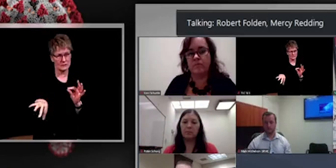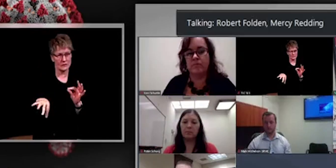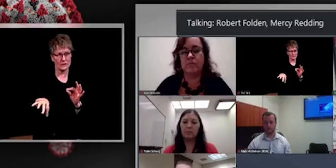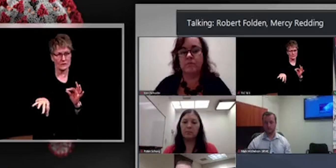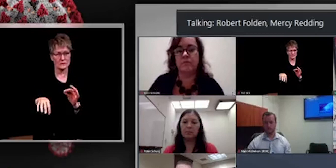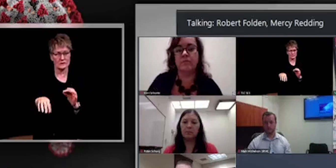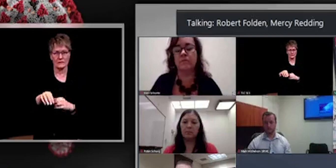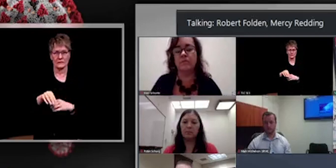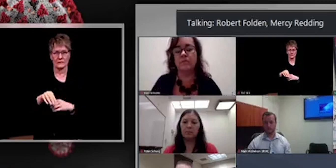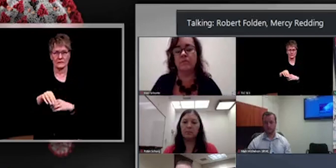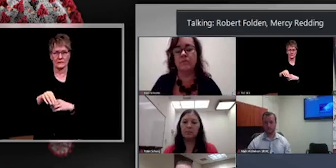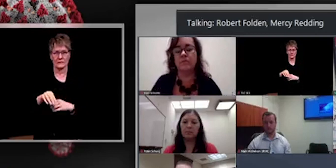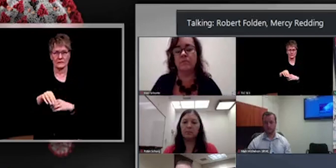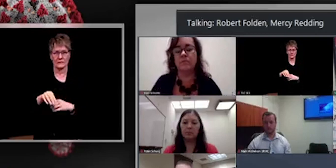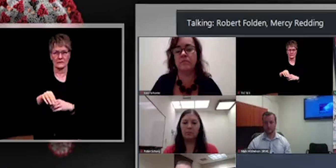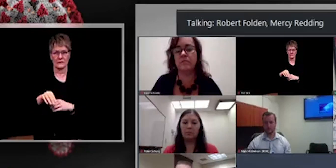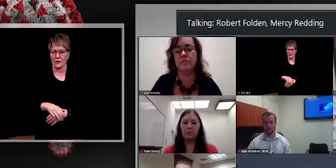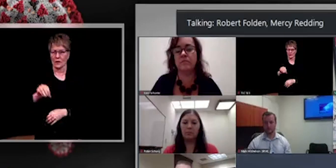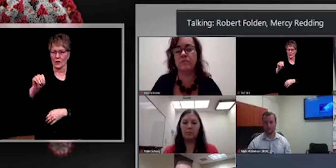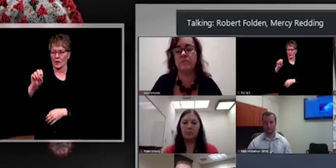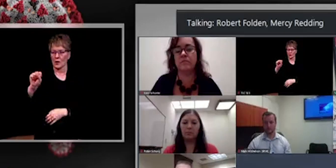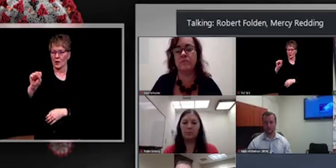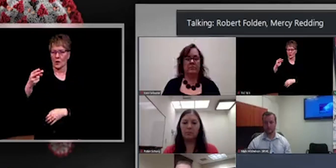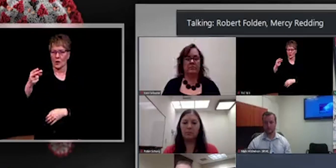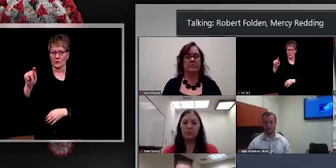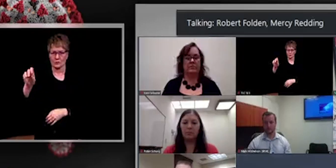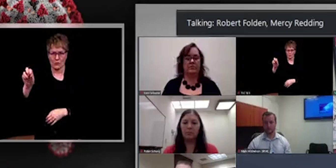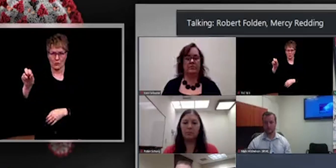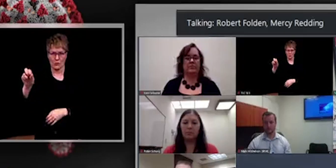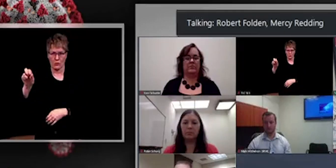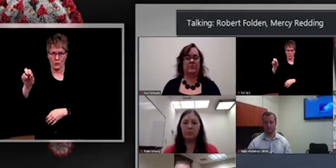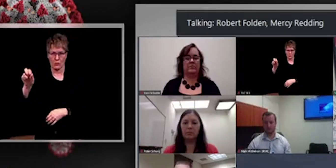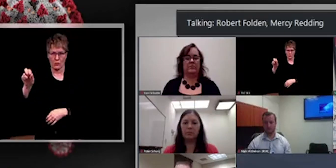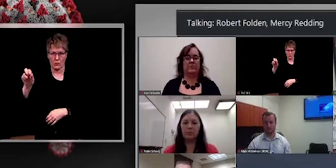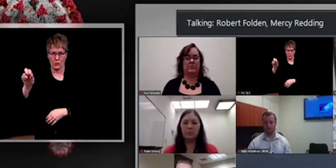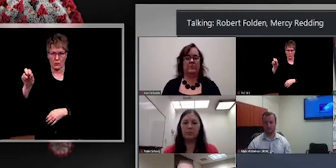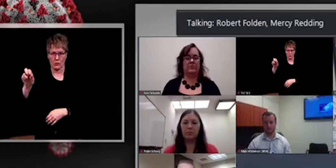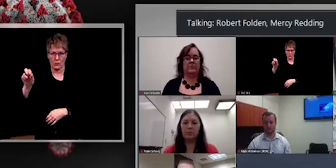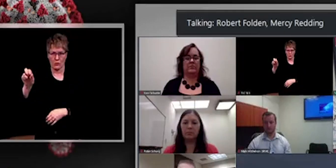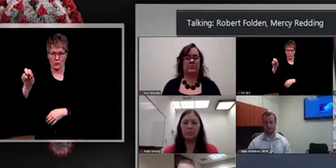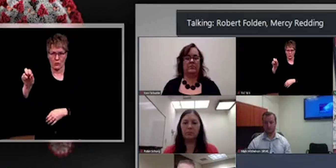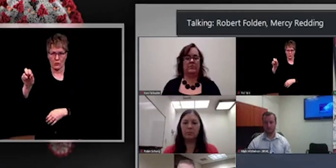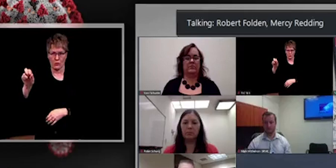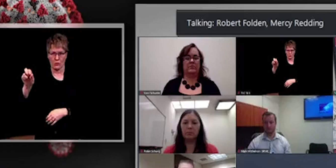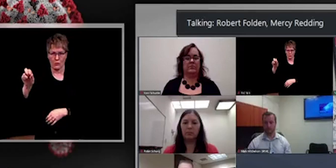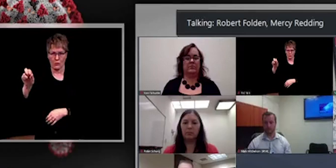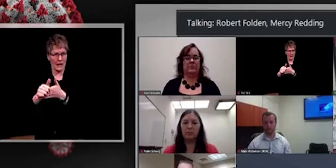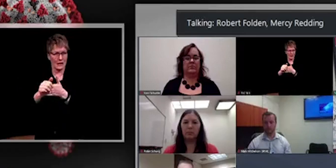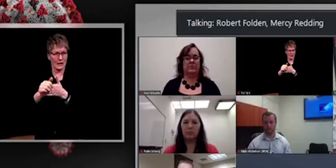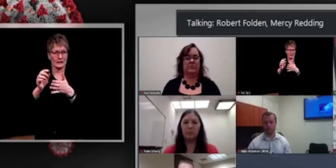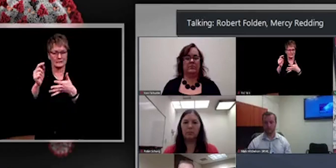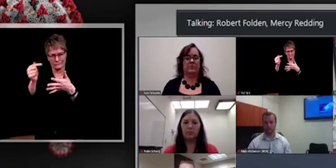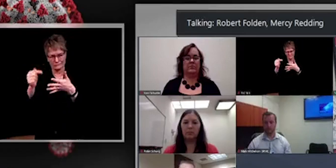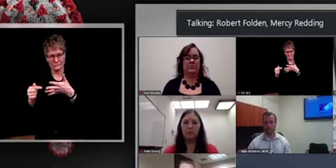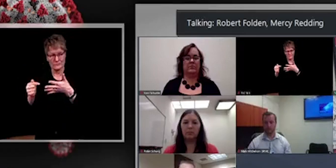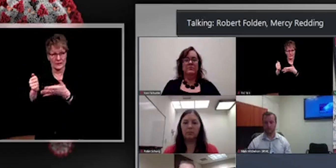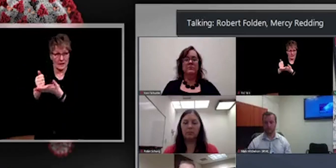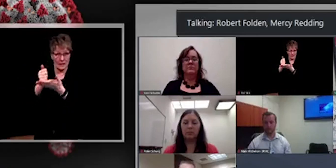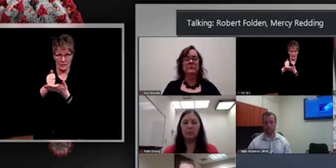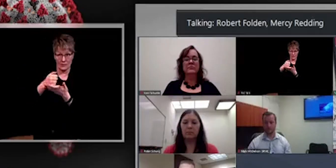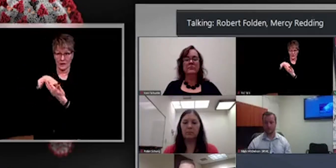planning and development has come out with guidelines on things that we can do that allow us to act and then,